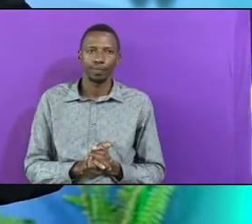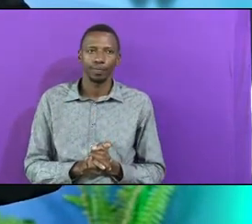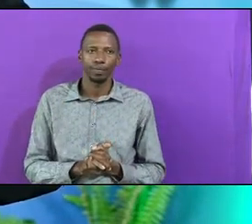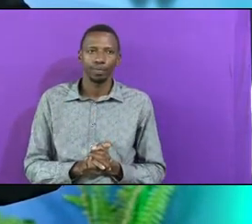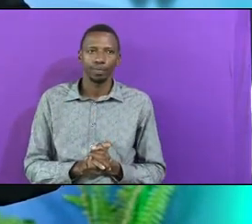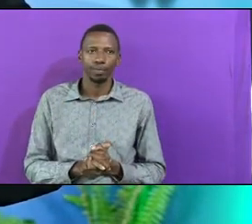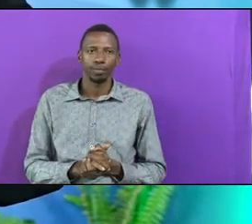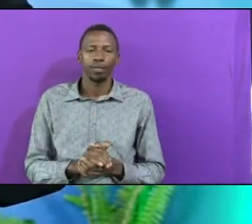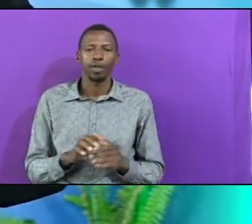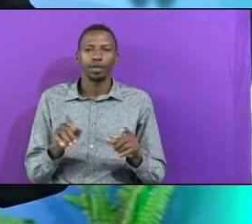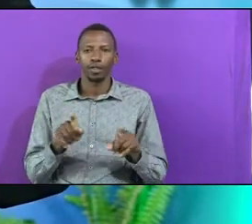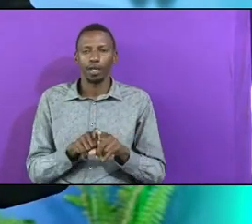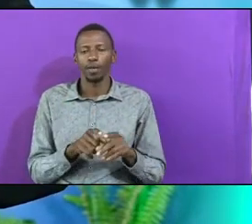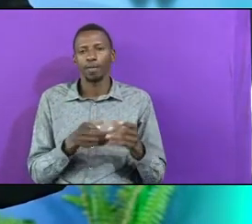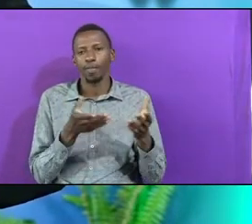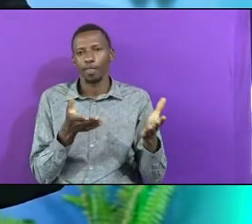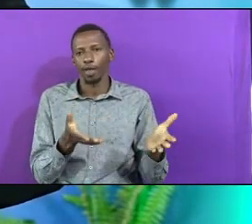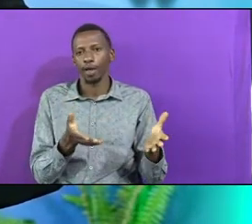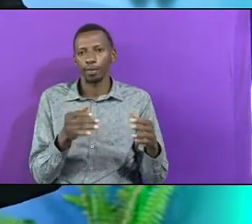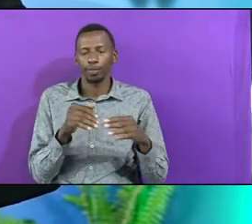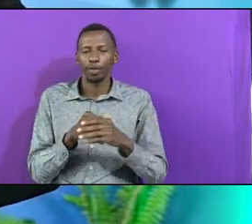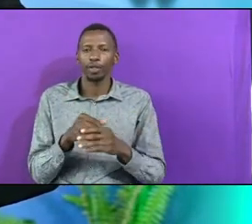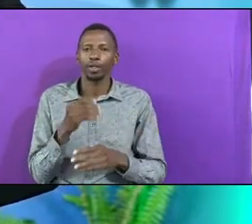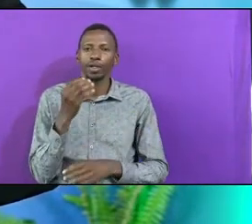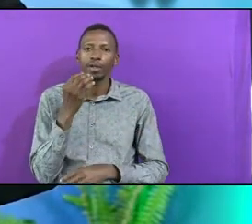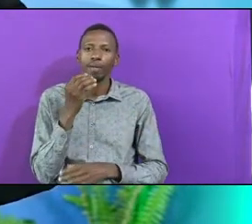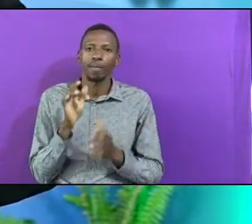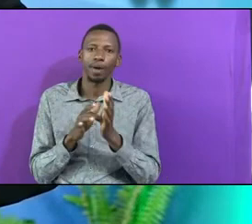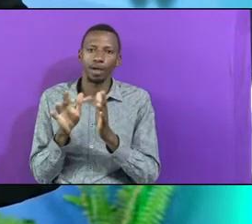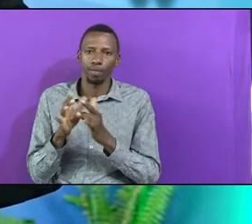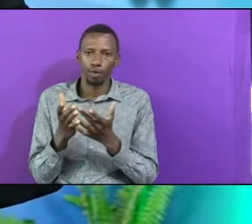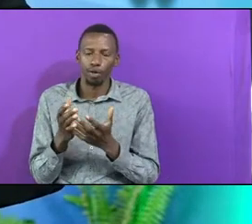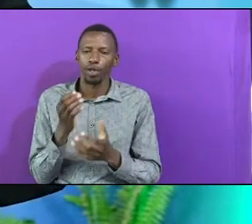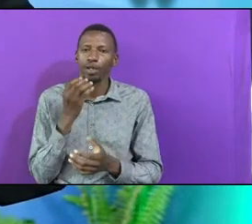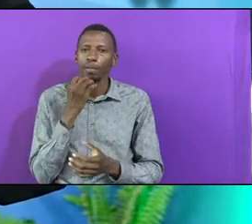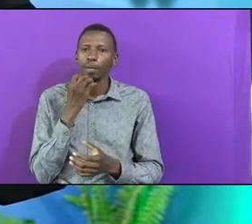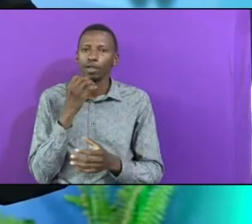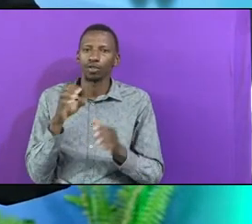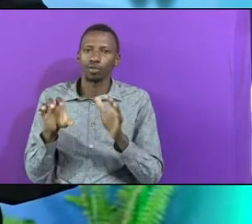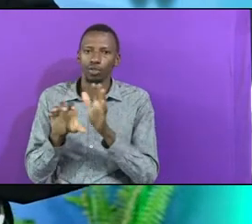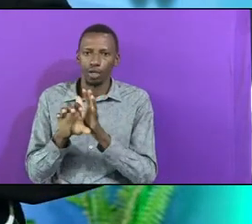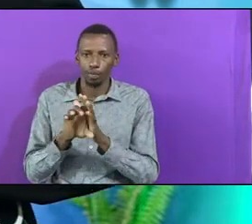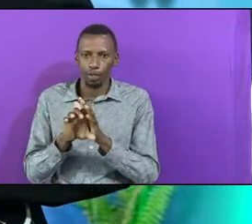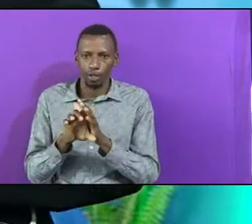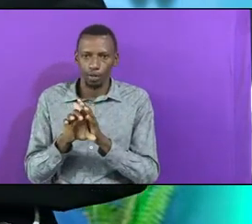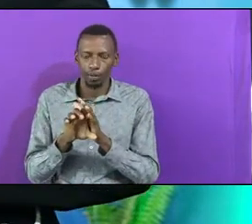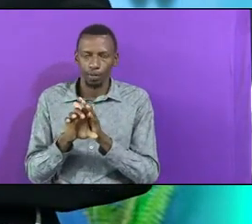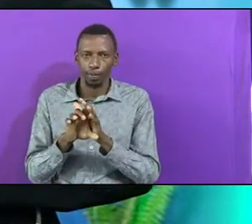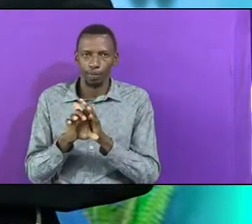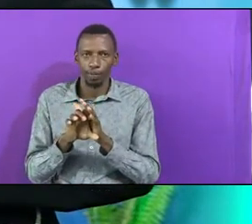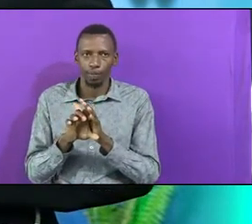As is recorded in the book of Matthew the chapter is